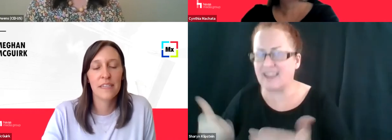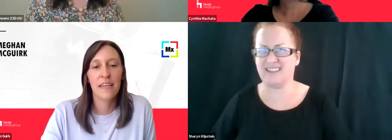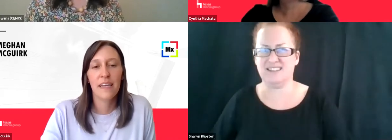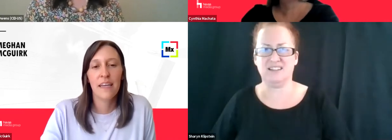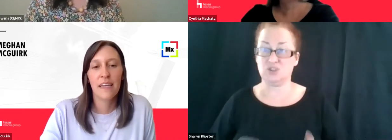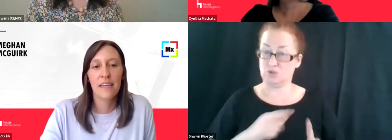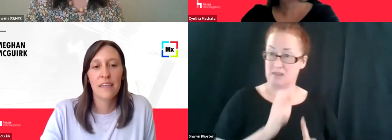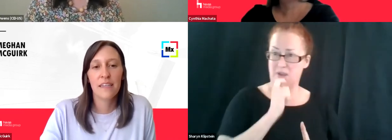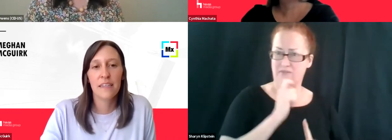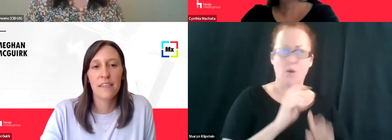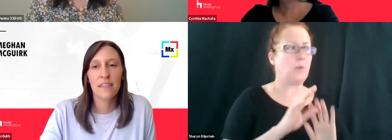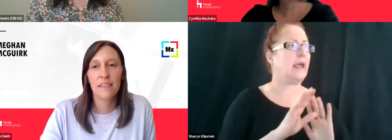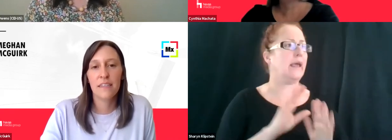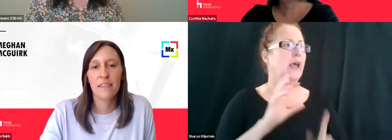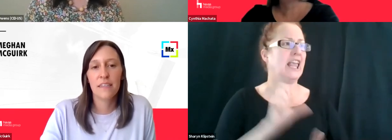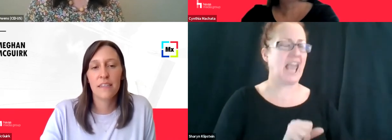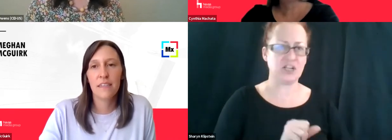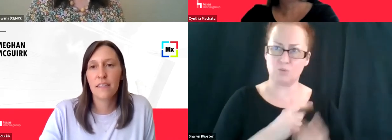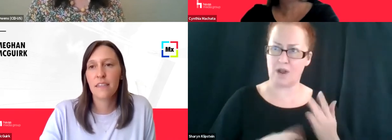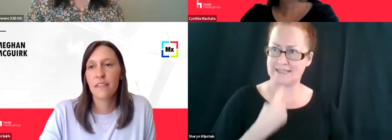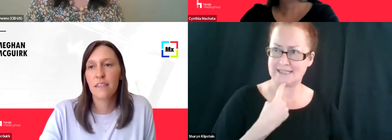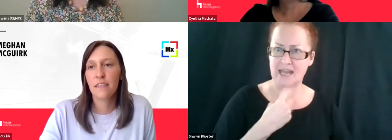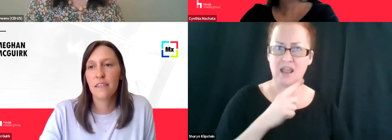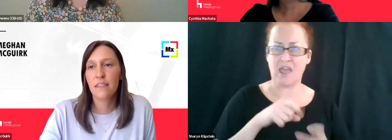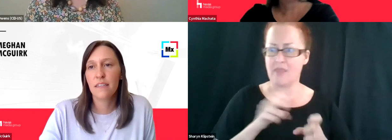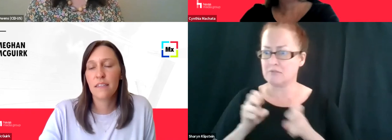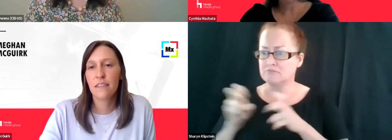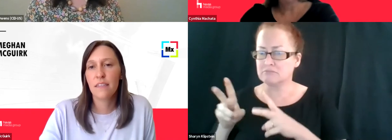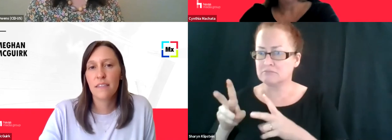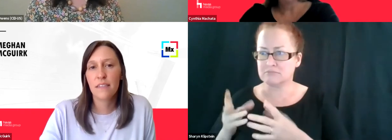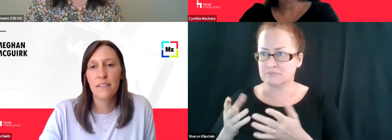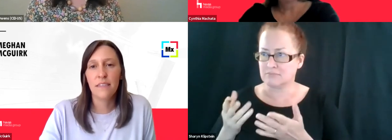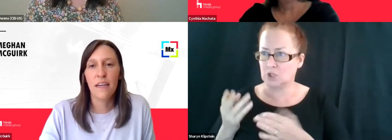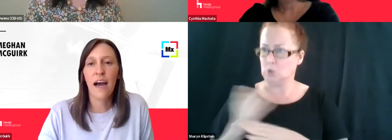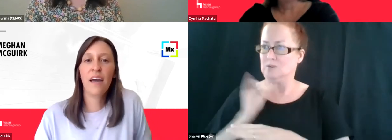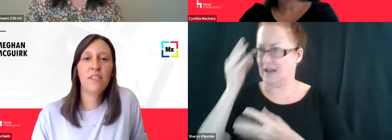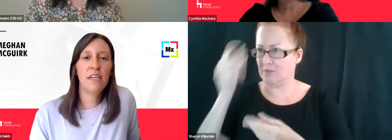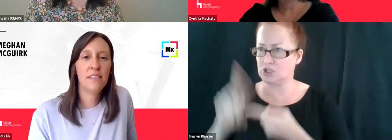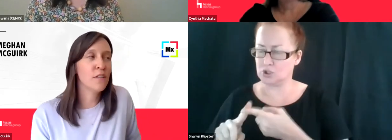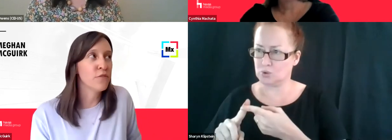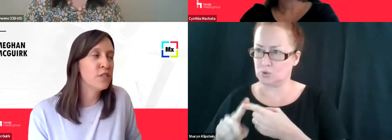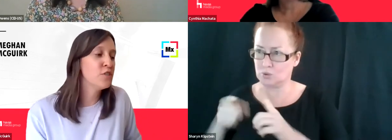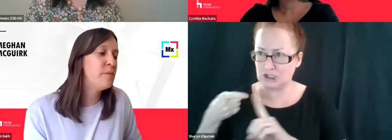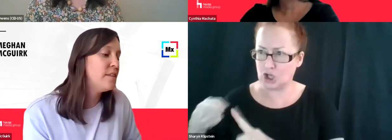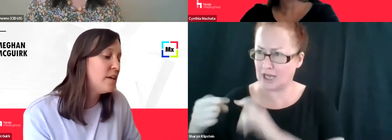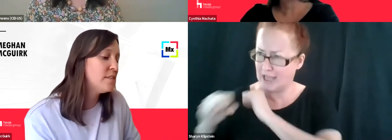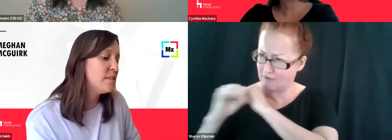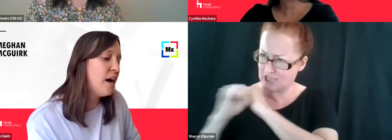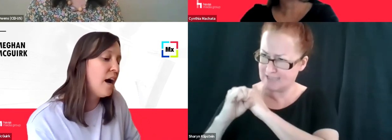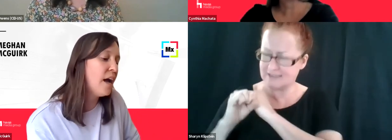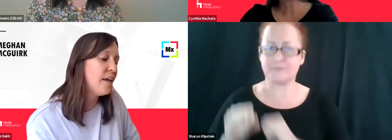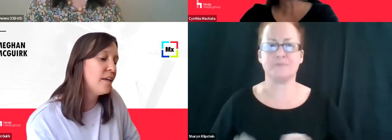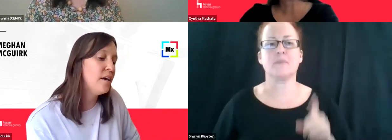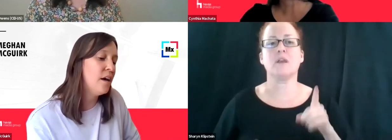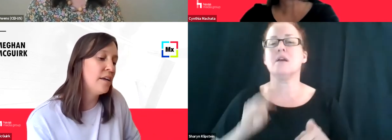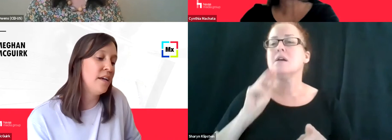the microphone actually have been collecting information about a conversation? I haven't done a ton of research about this.